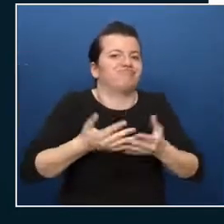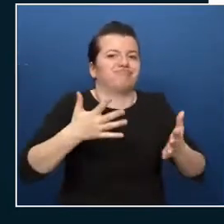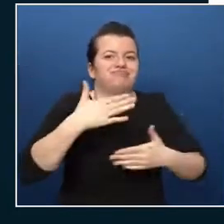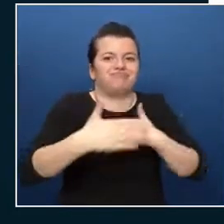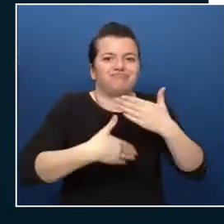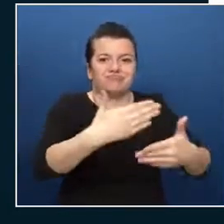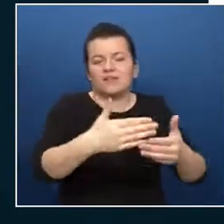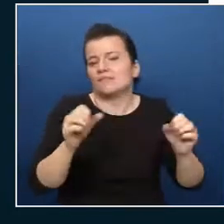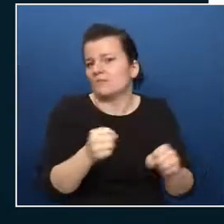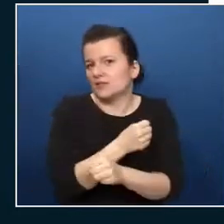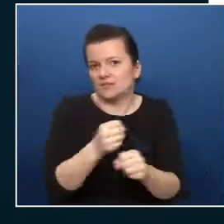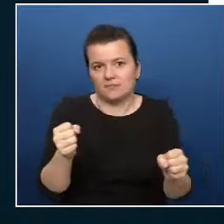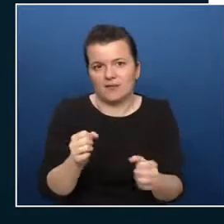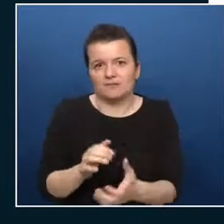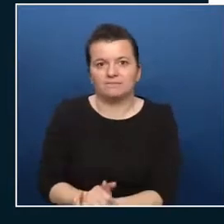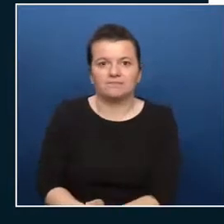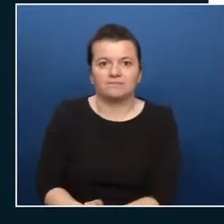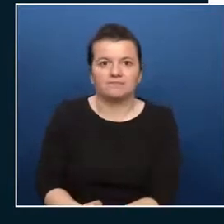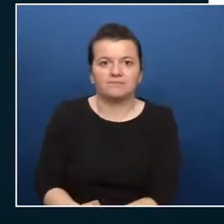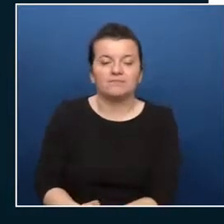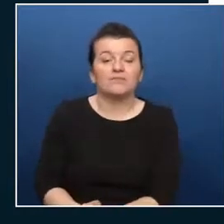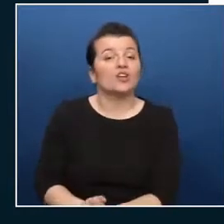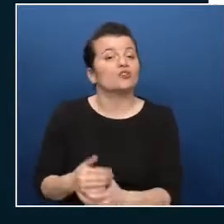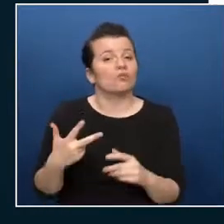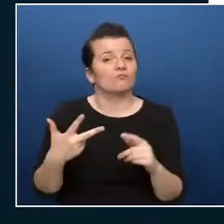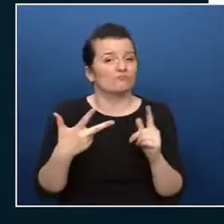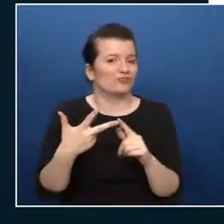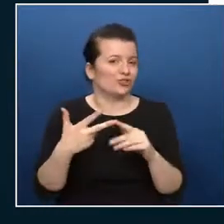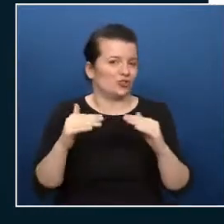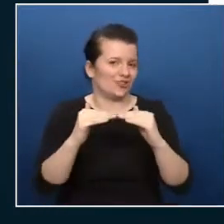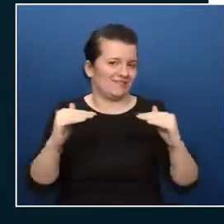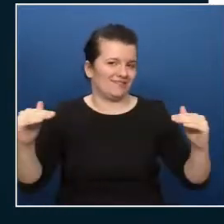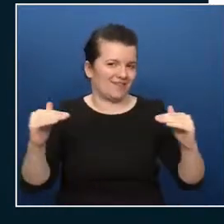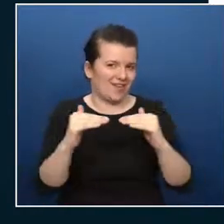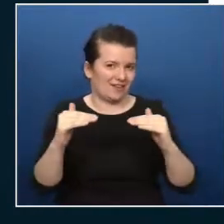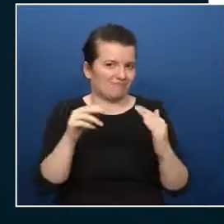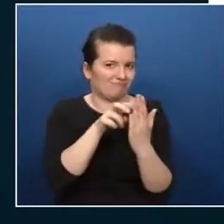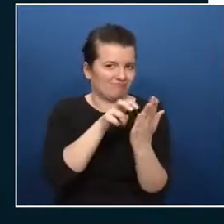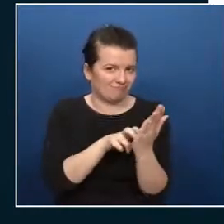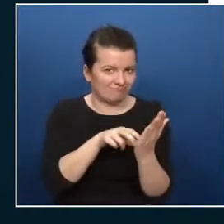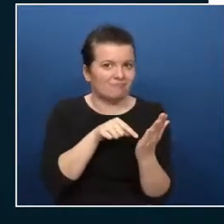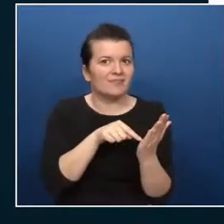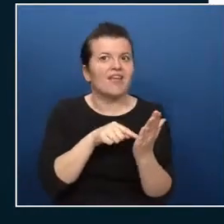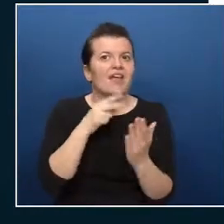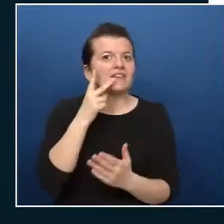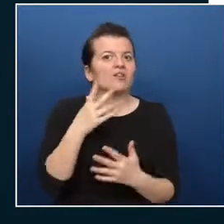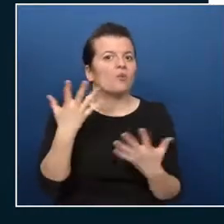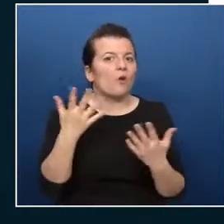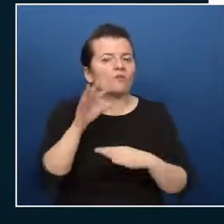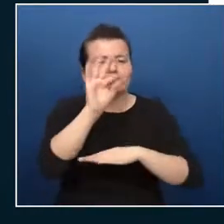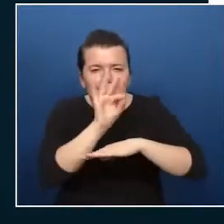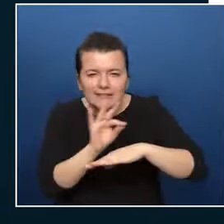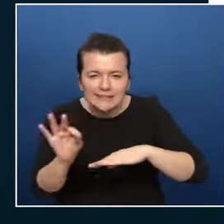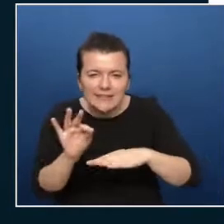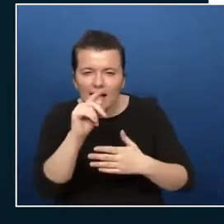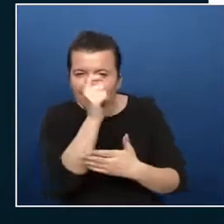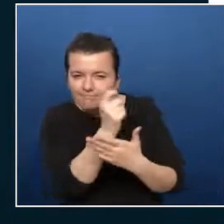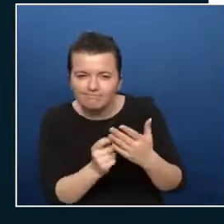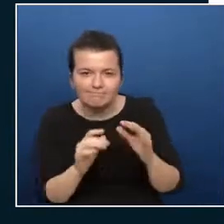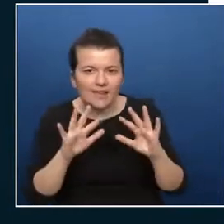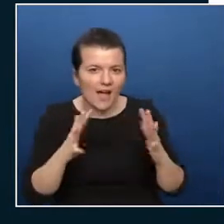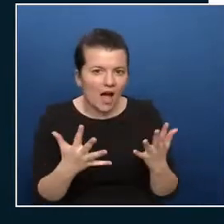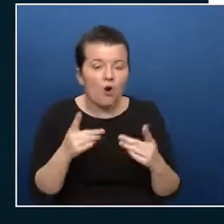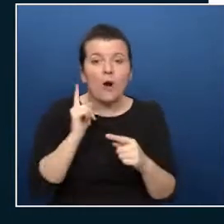in this layer we're going to look at specific design strategies and cost management